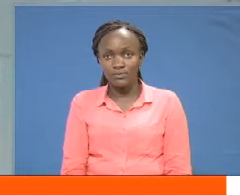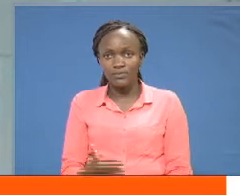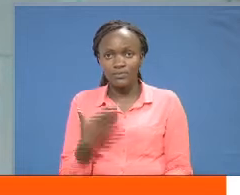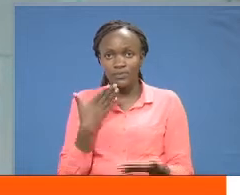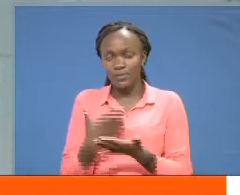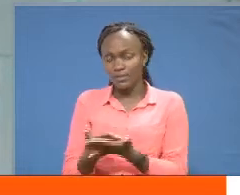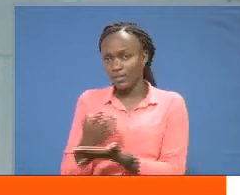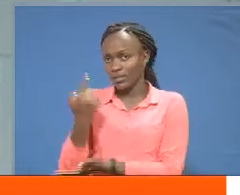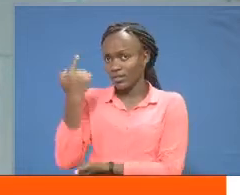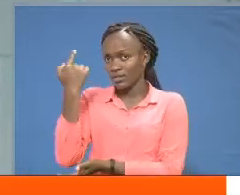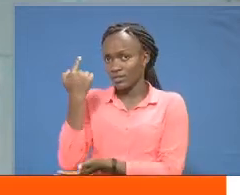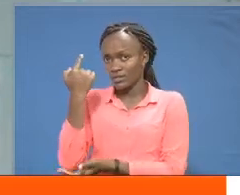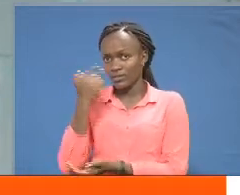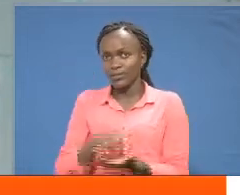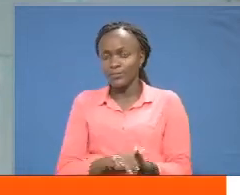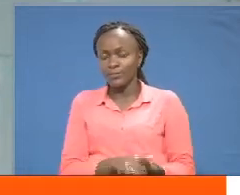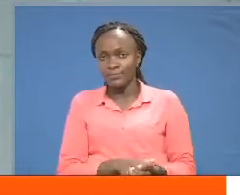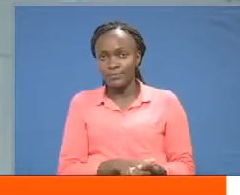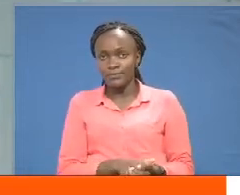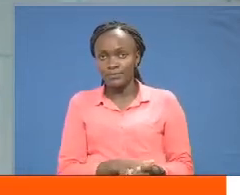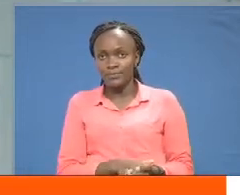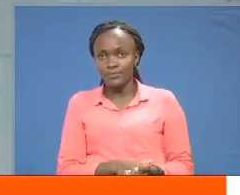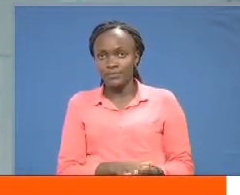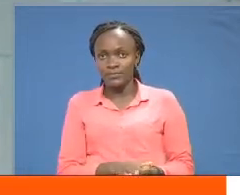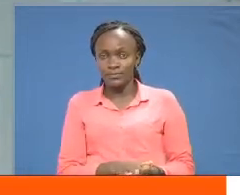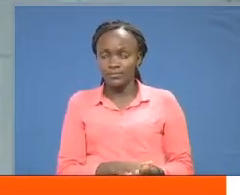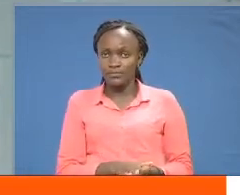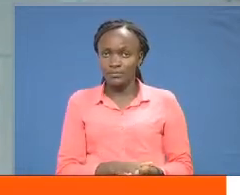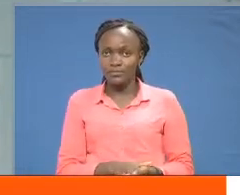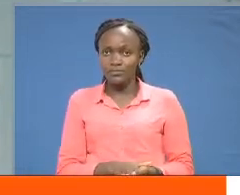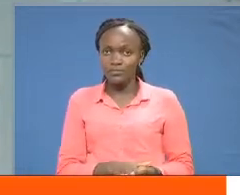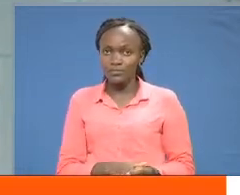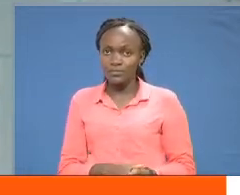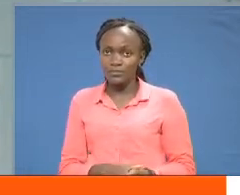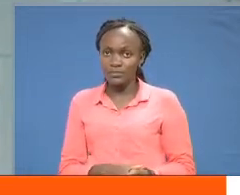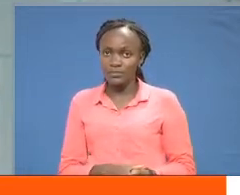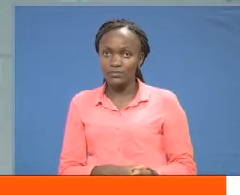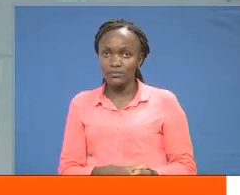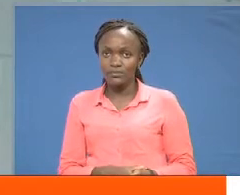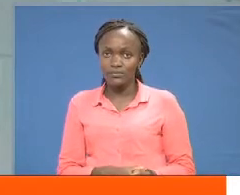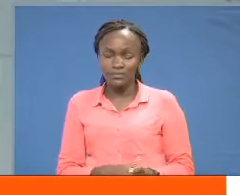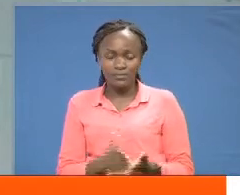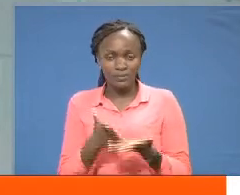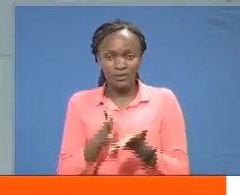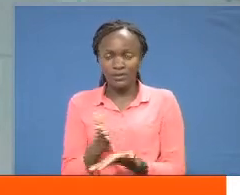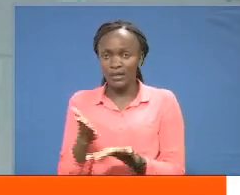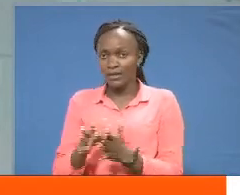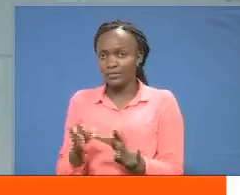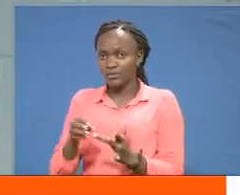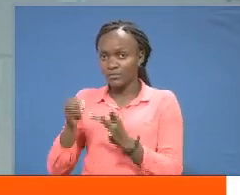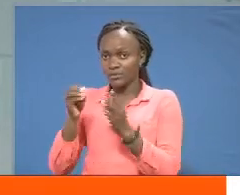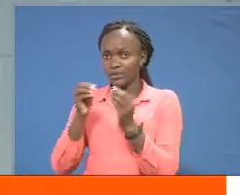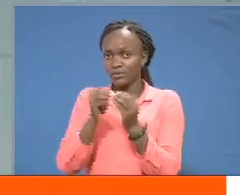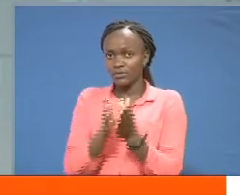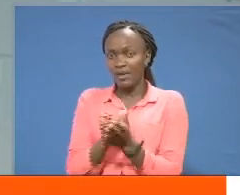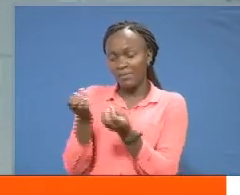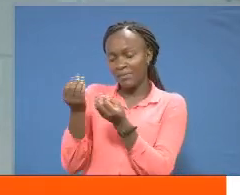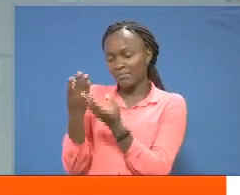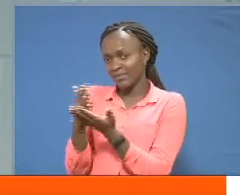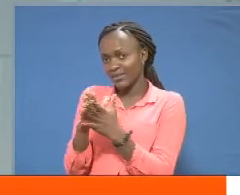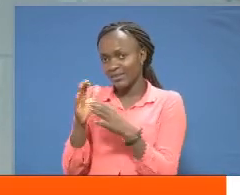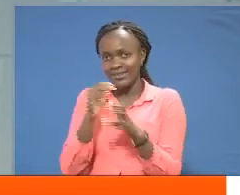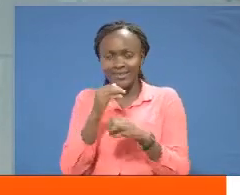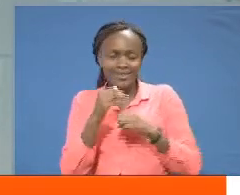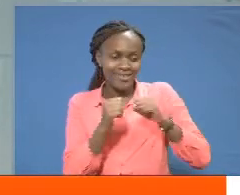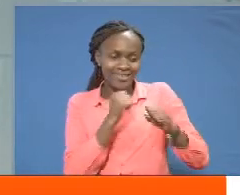thank you entry we know for that particular update on the pandemic now to our special segment for several decades now